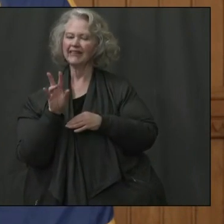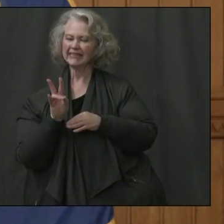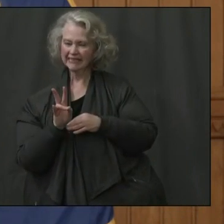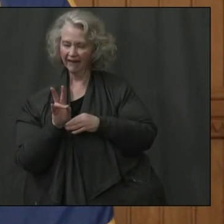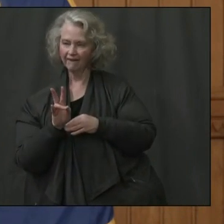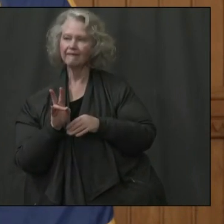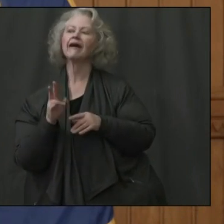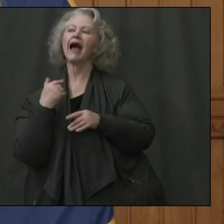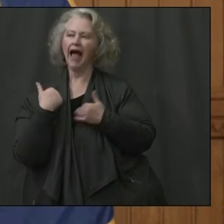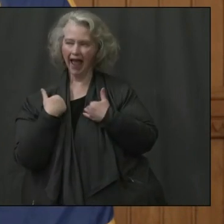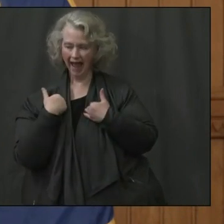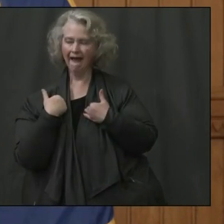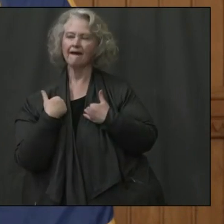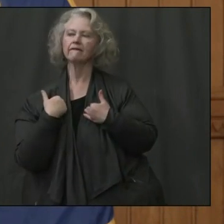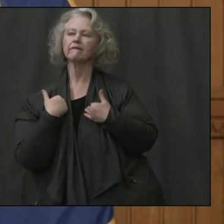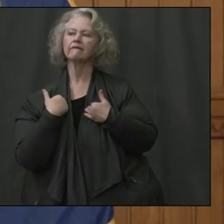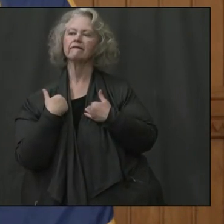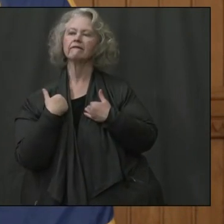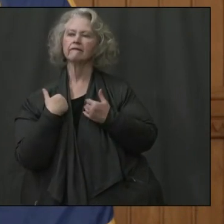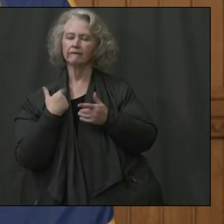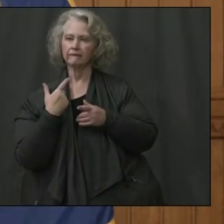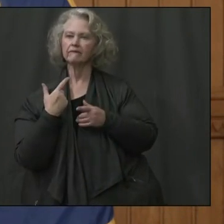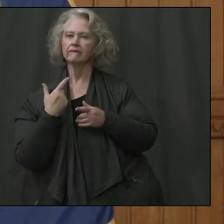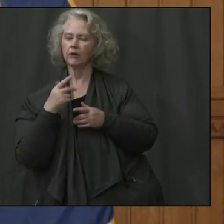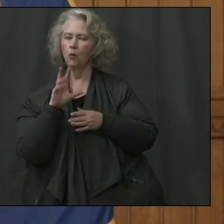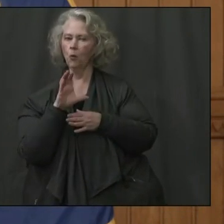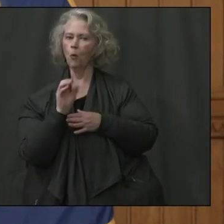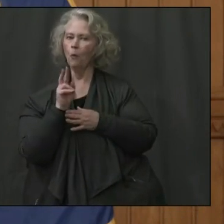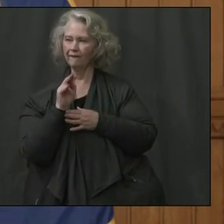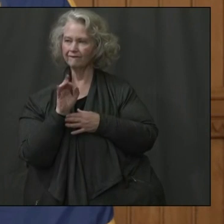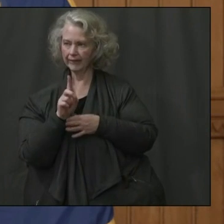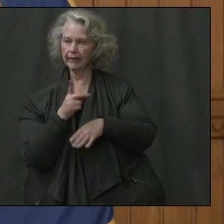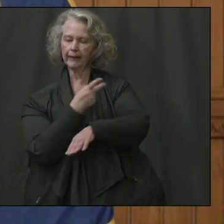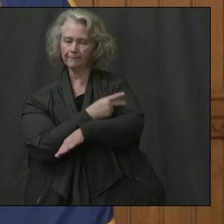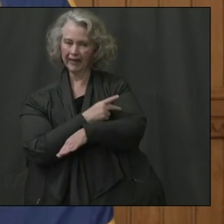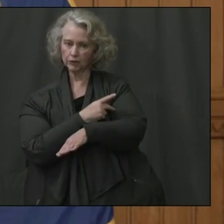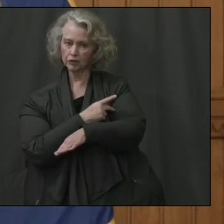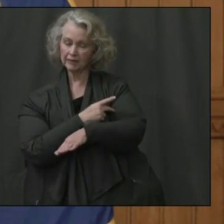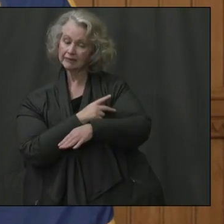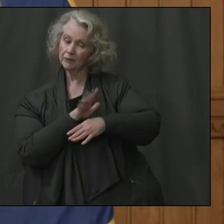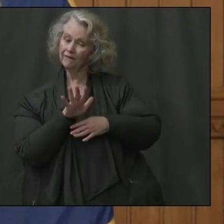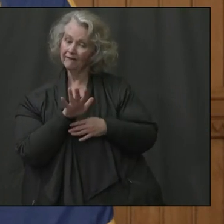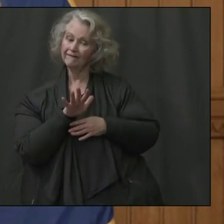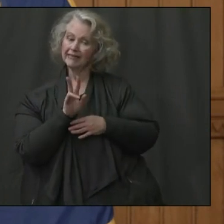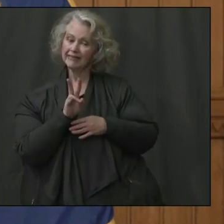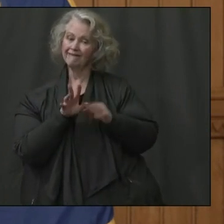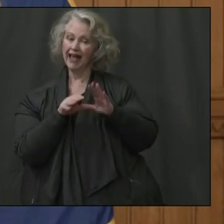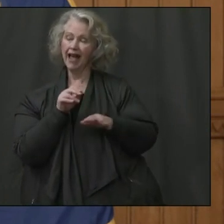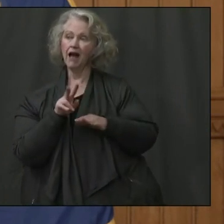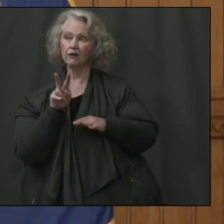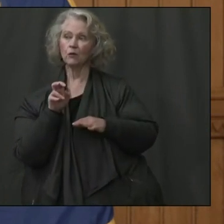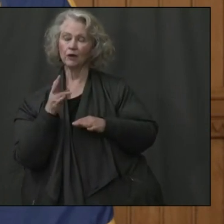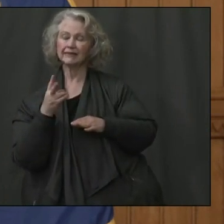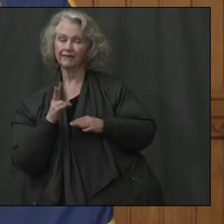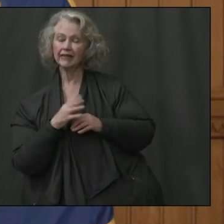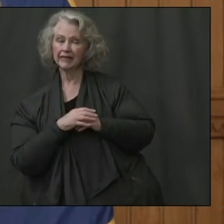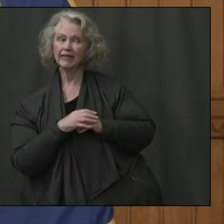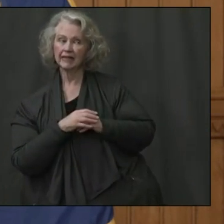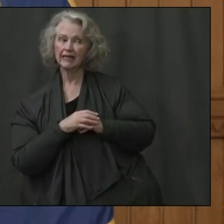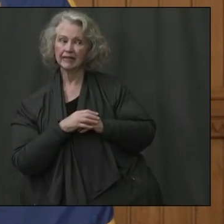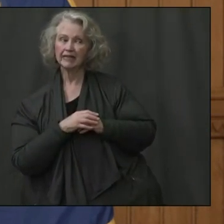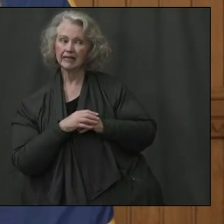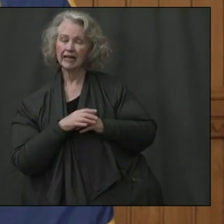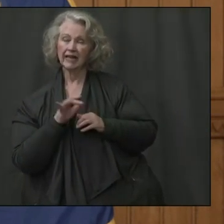COVID-19 positive patients, right? So it's extremely alarming for us because this is the most, most vulnerable